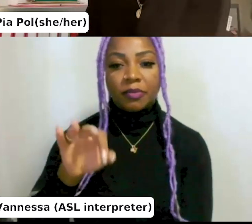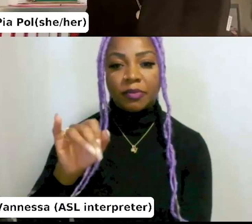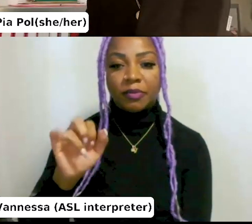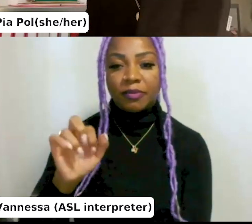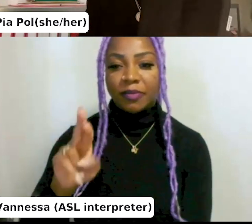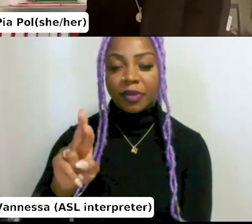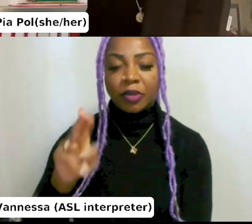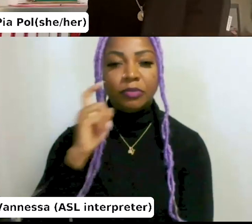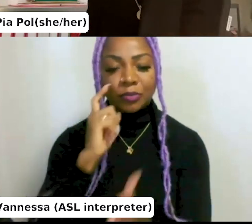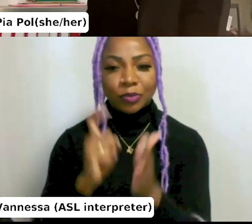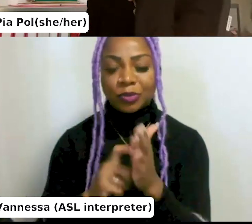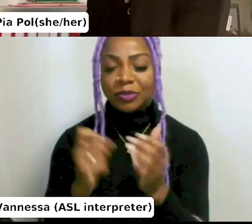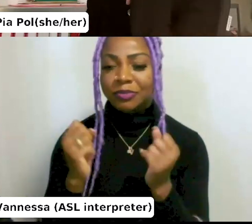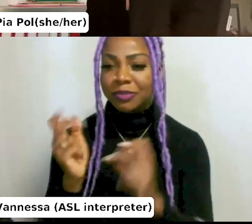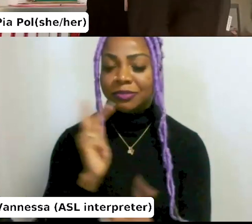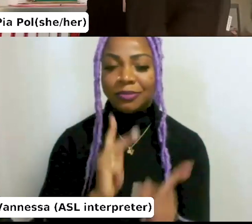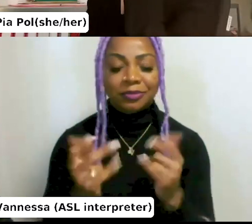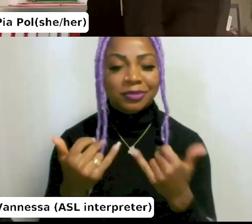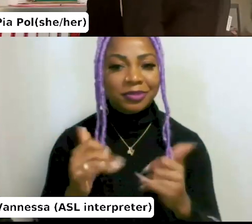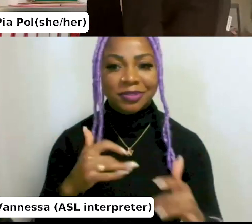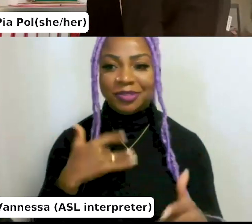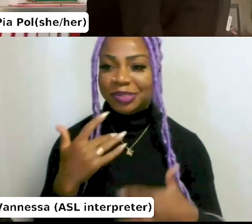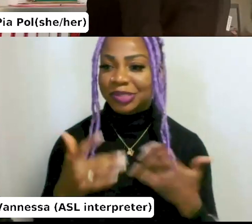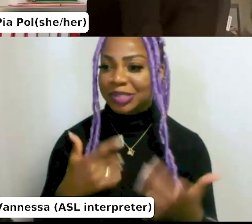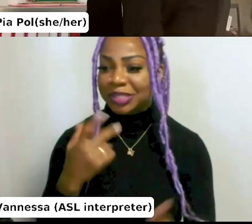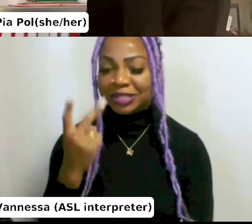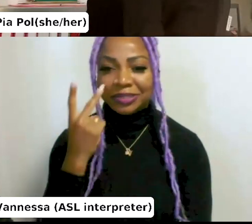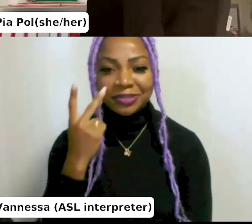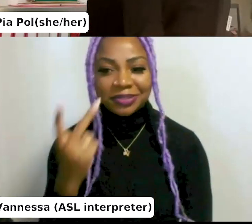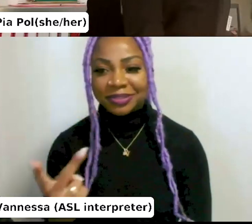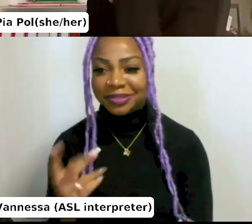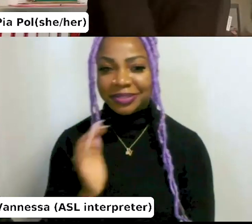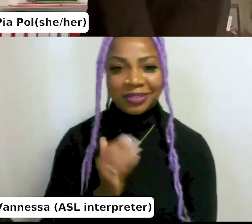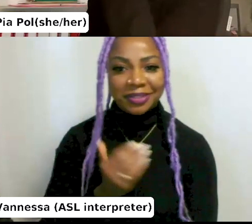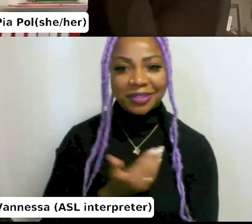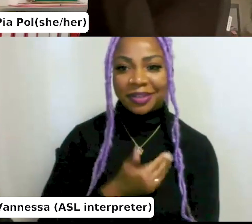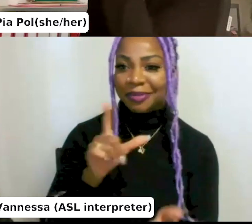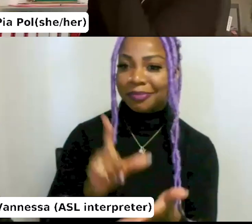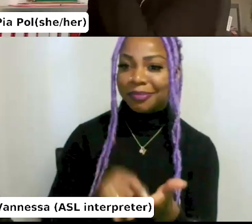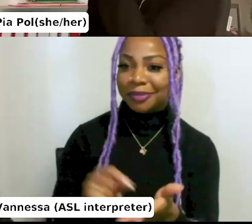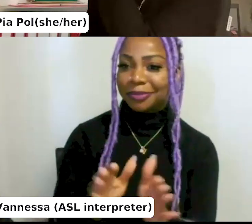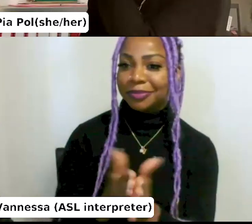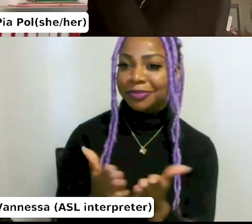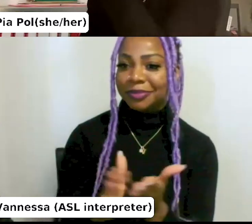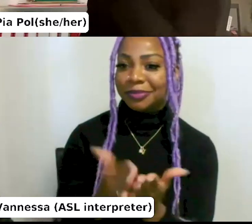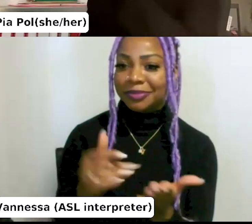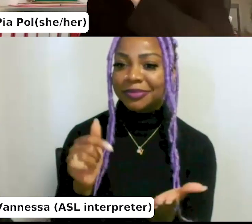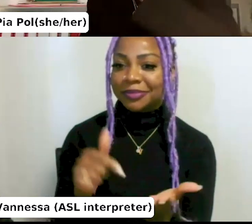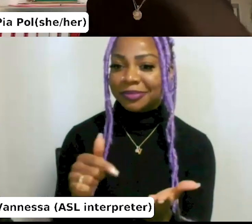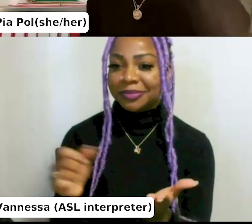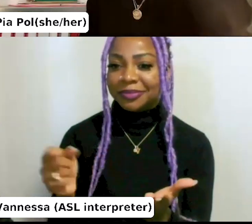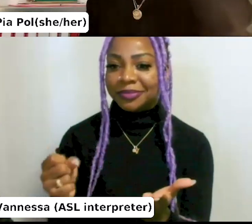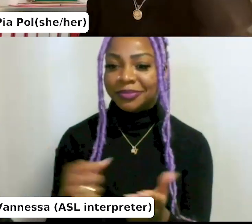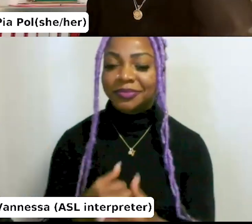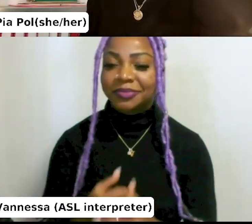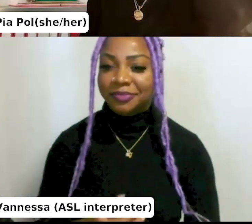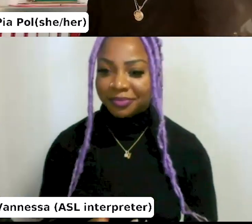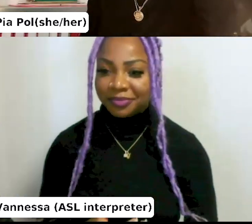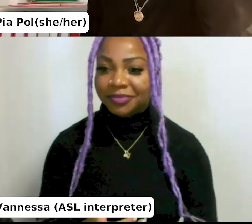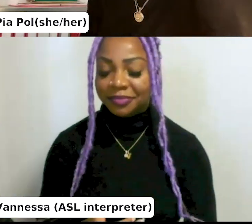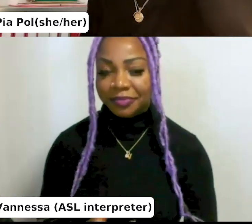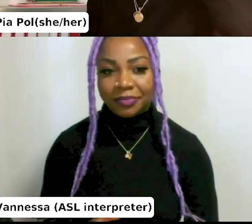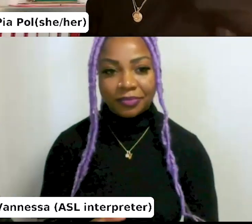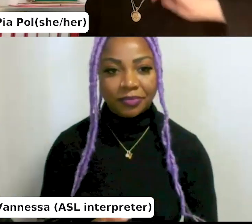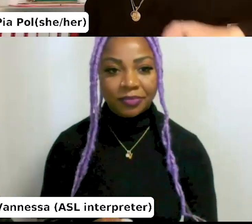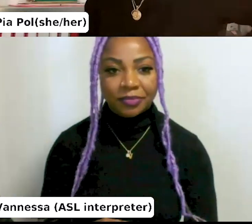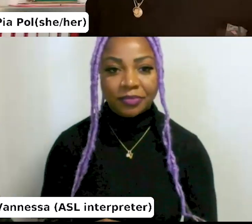so excited to, to see the books that we publish, that you publish. And, um, yeah, um,